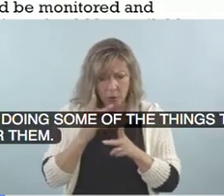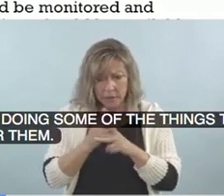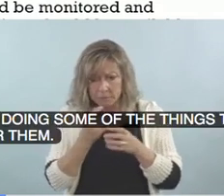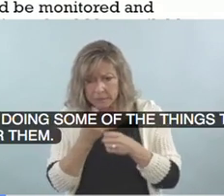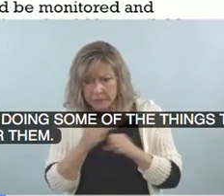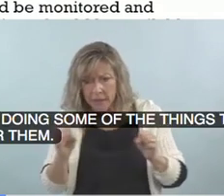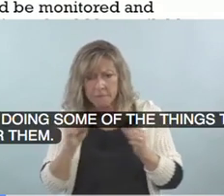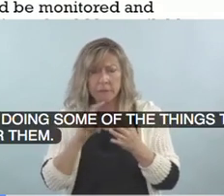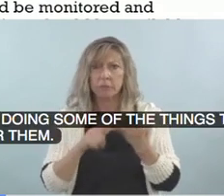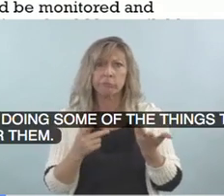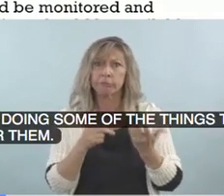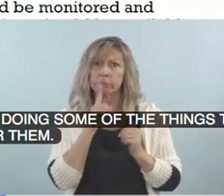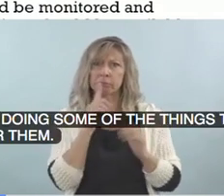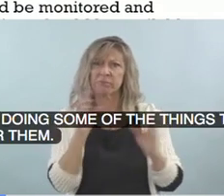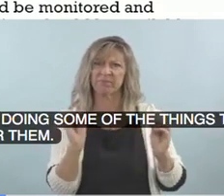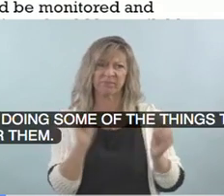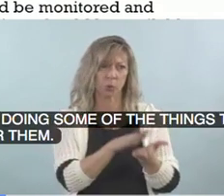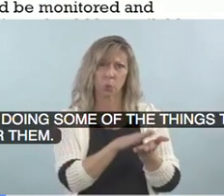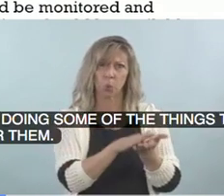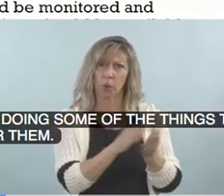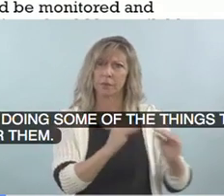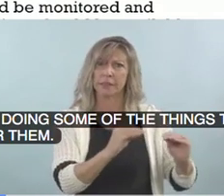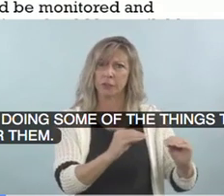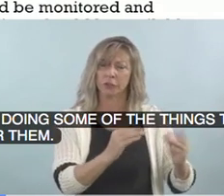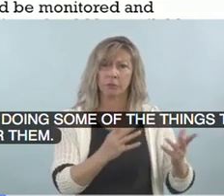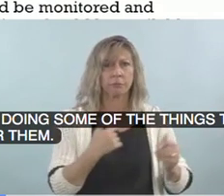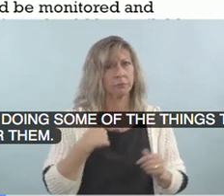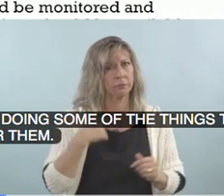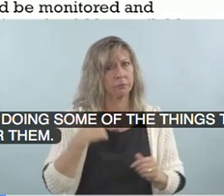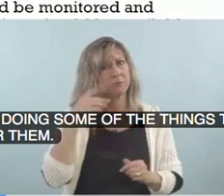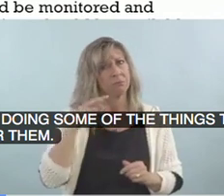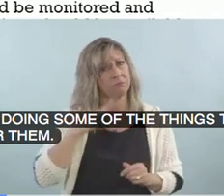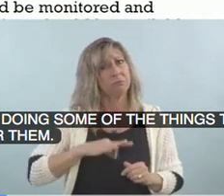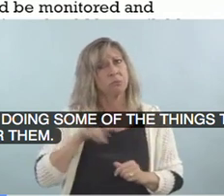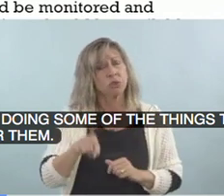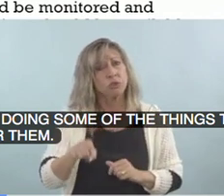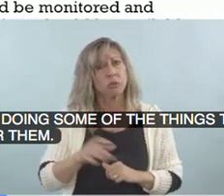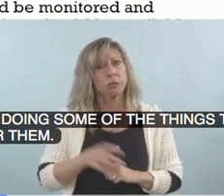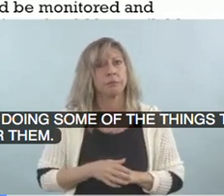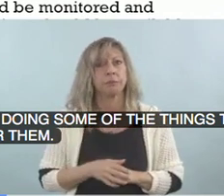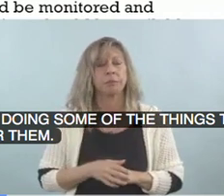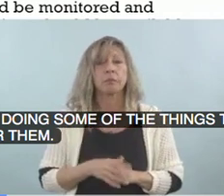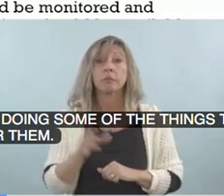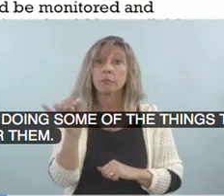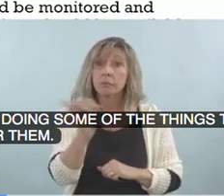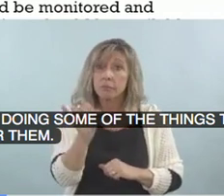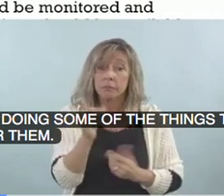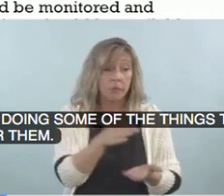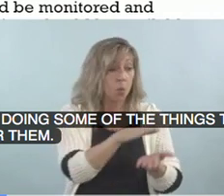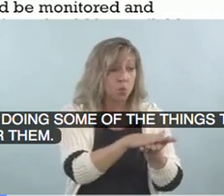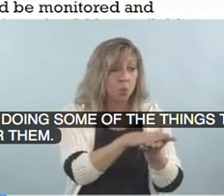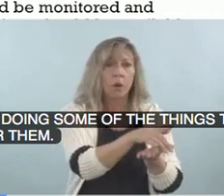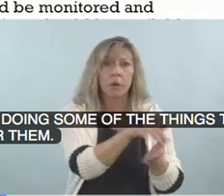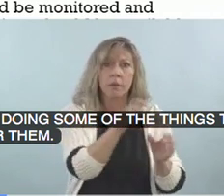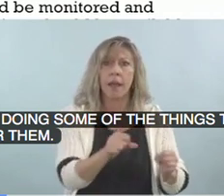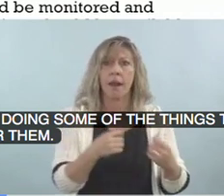We could also, schools could also be screening using modified ACE screeners where they identify kids who have ACEs in their